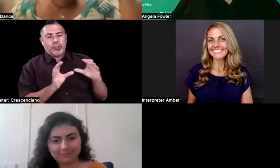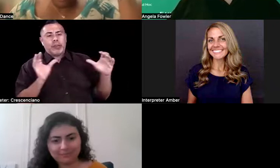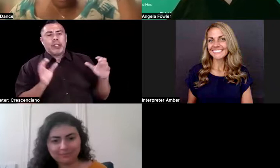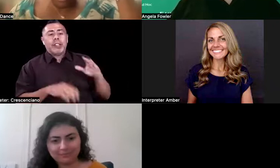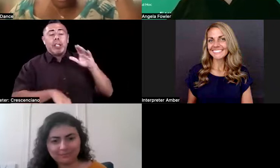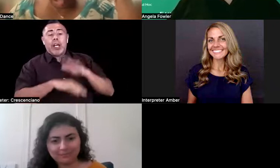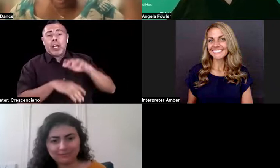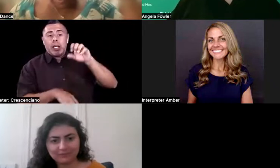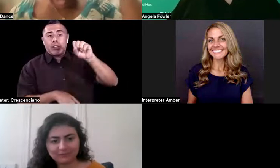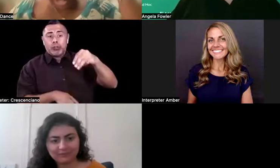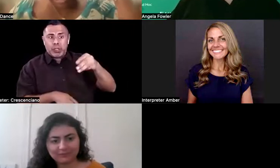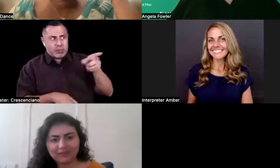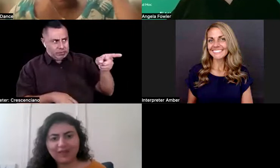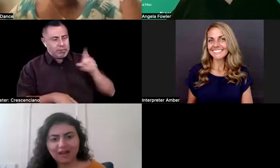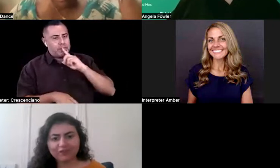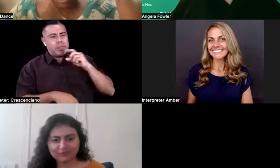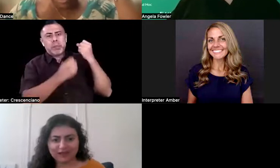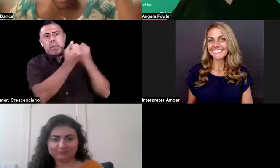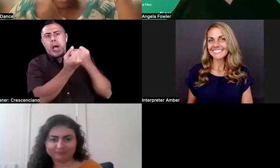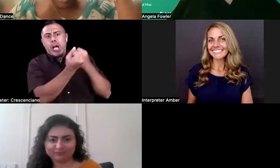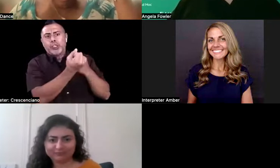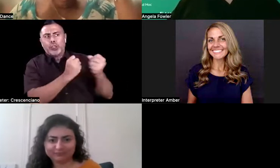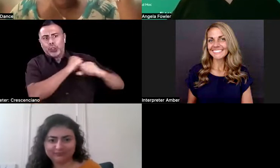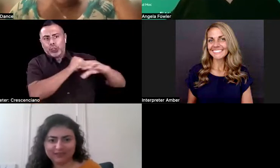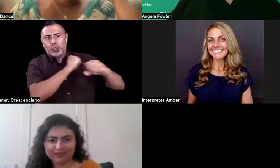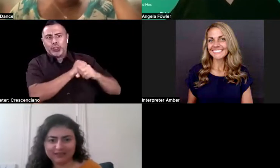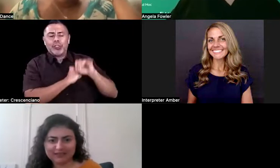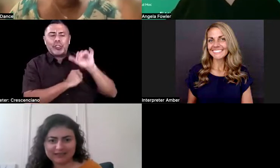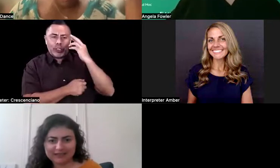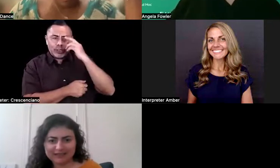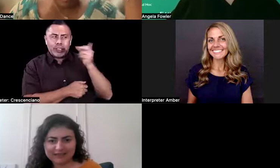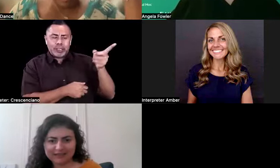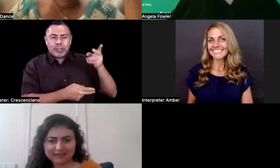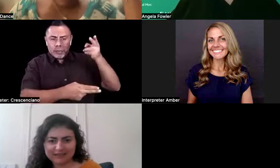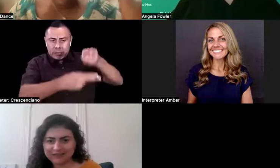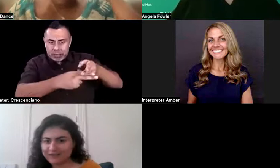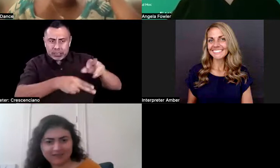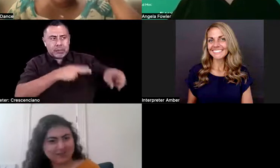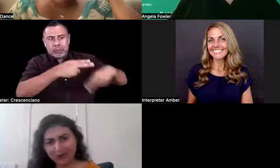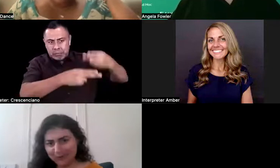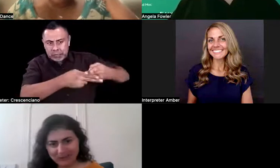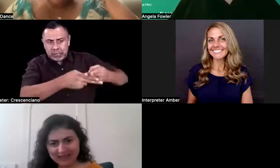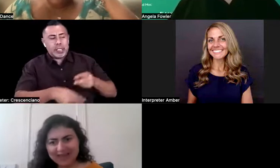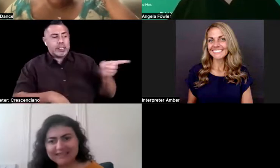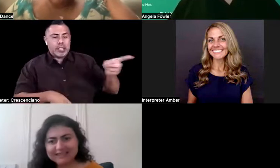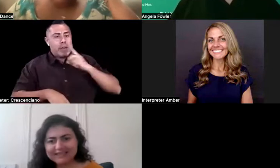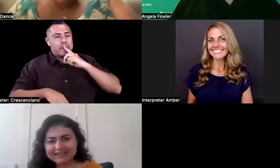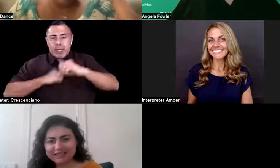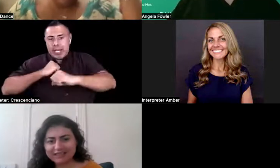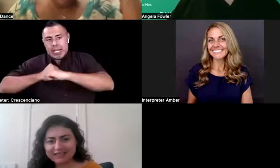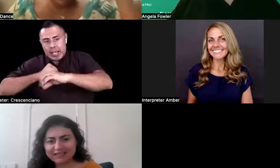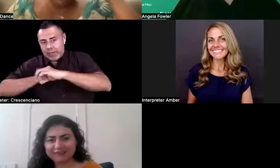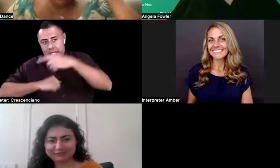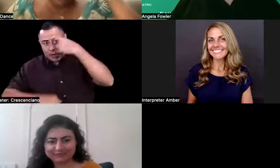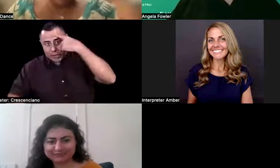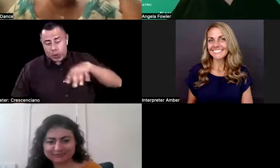and that's why she keeps mentioning it. So if you're wondering why she keeps mentioning Cornell, it's not. It's for Cornell. It's just that it's, um,